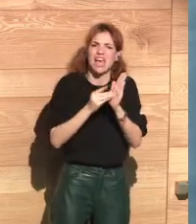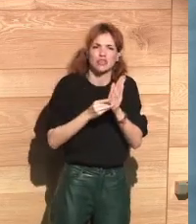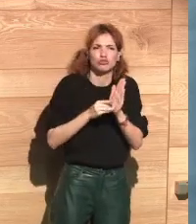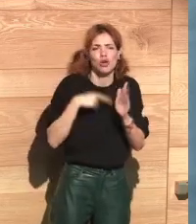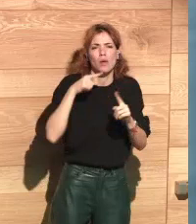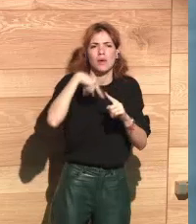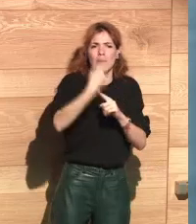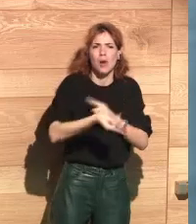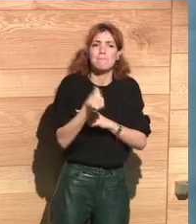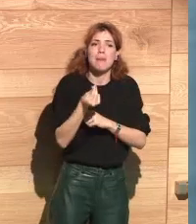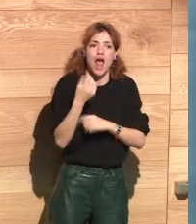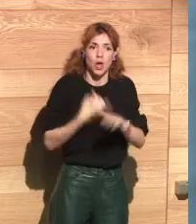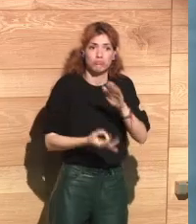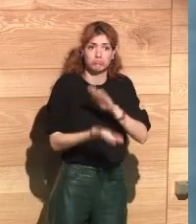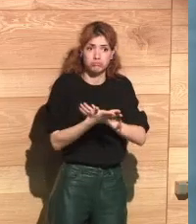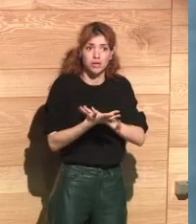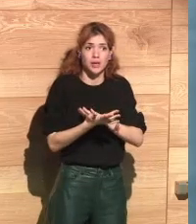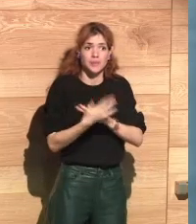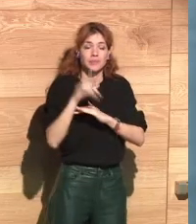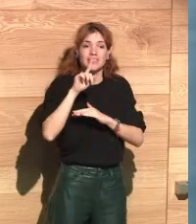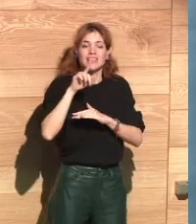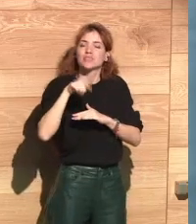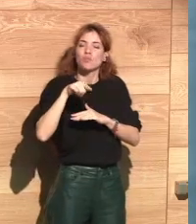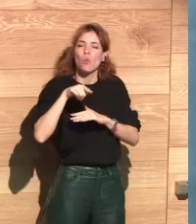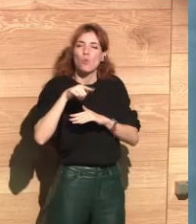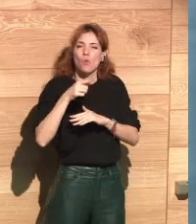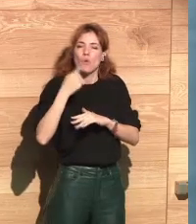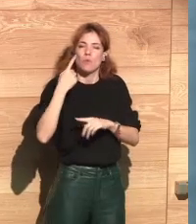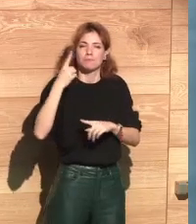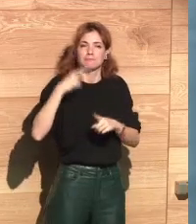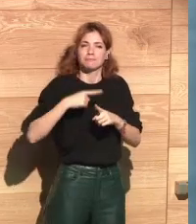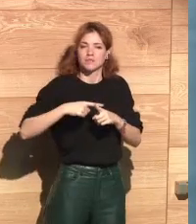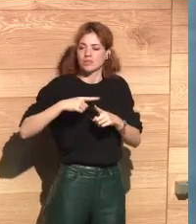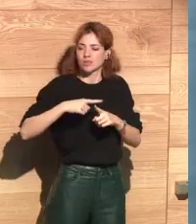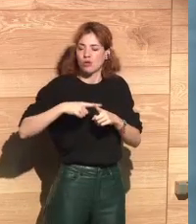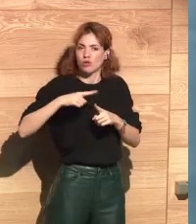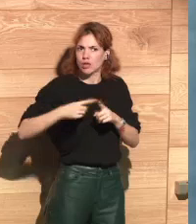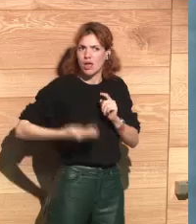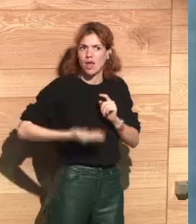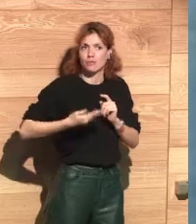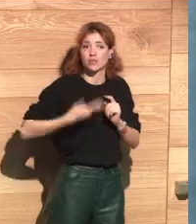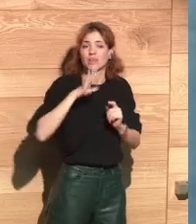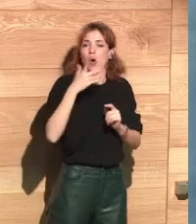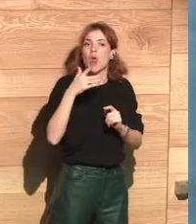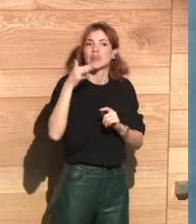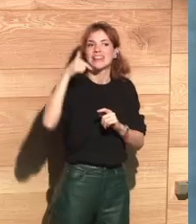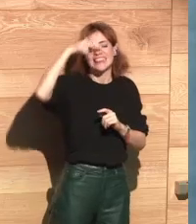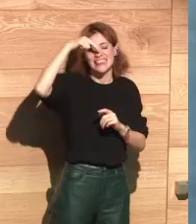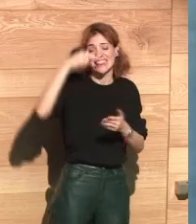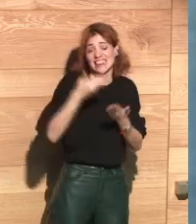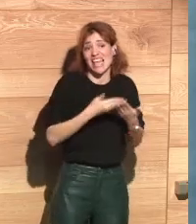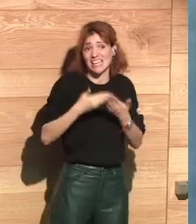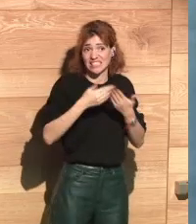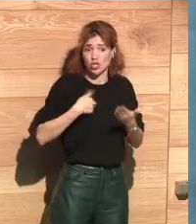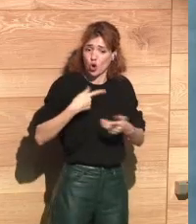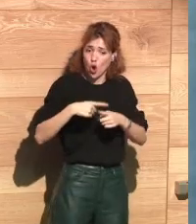it was for the economy how the exploitation of data in order to generate value. And there was an underlying matter. And although